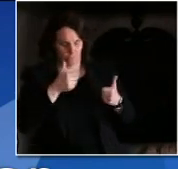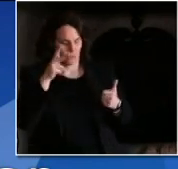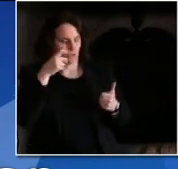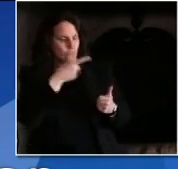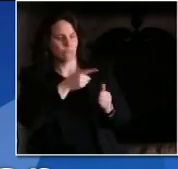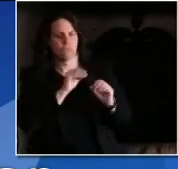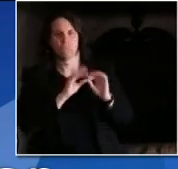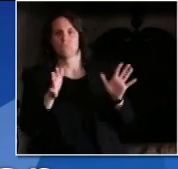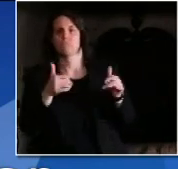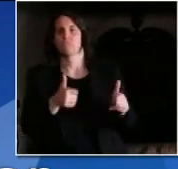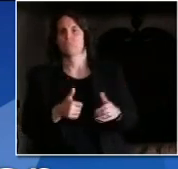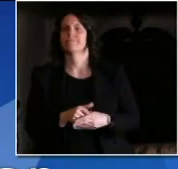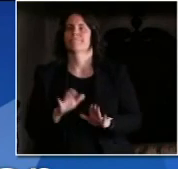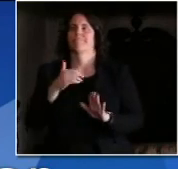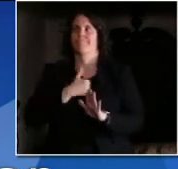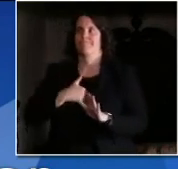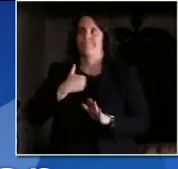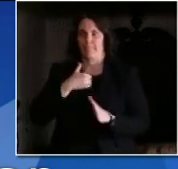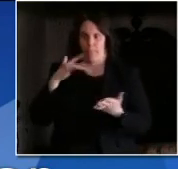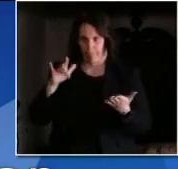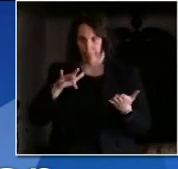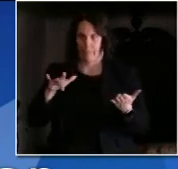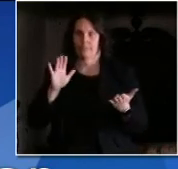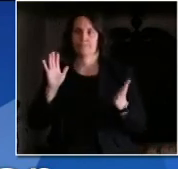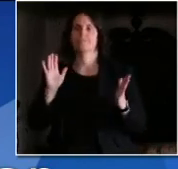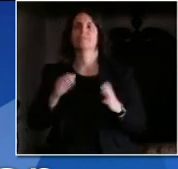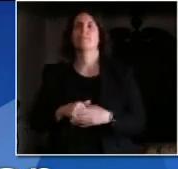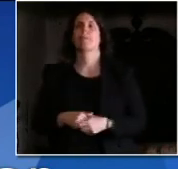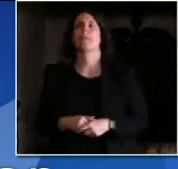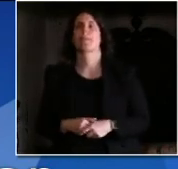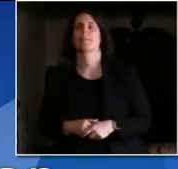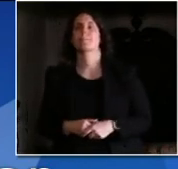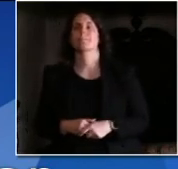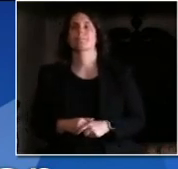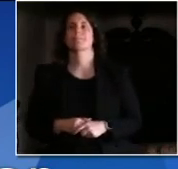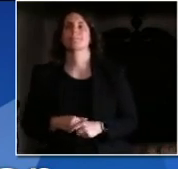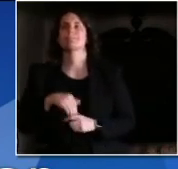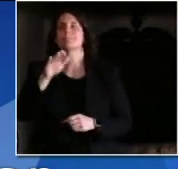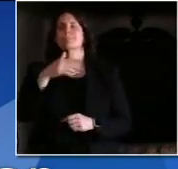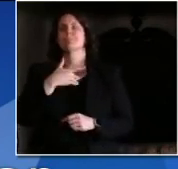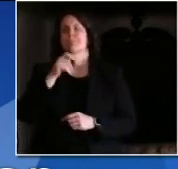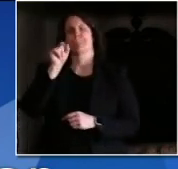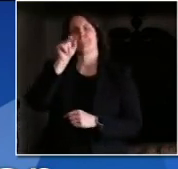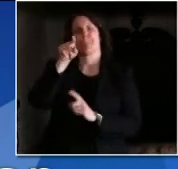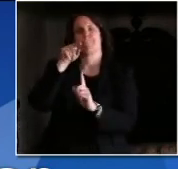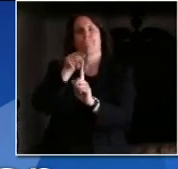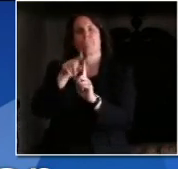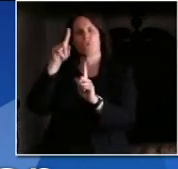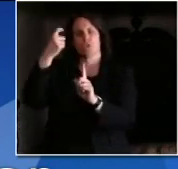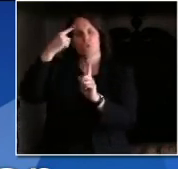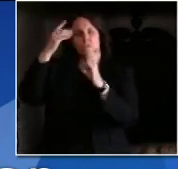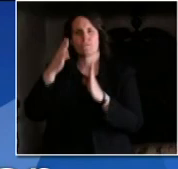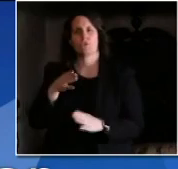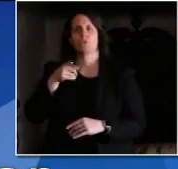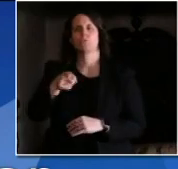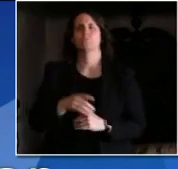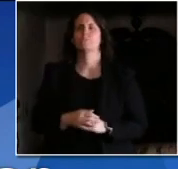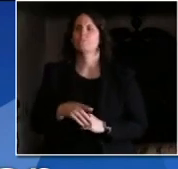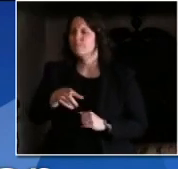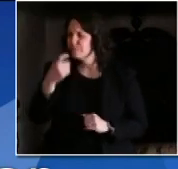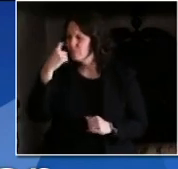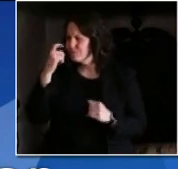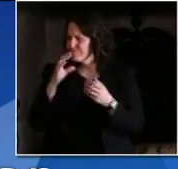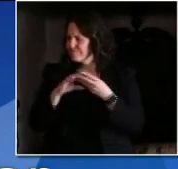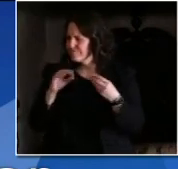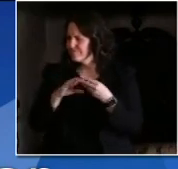sorry a little tricky this is for the governor you've said consistently that these measures part of safer at